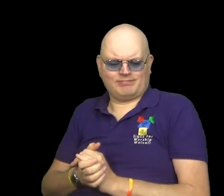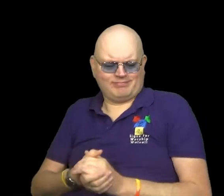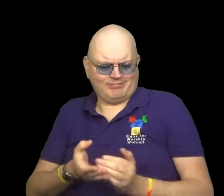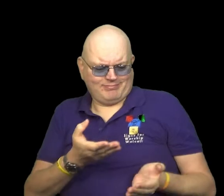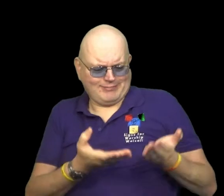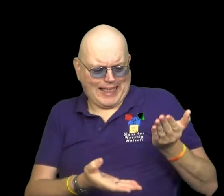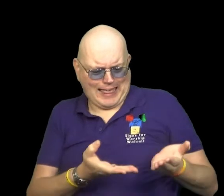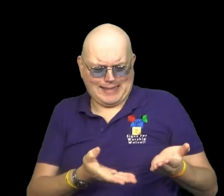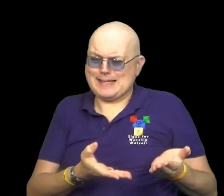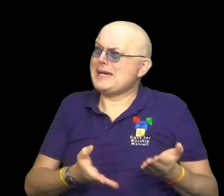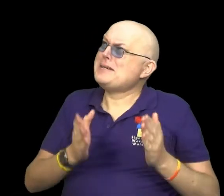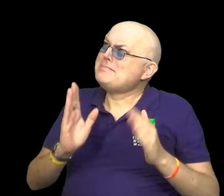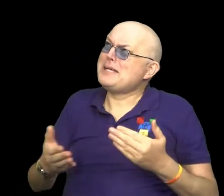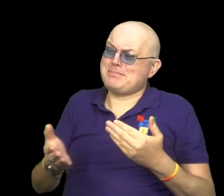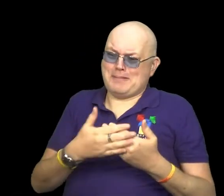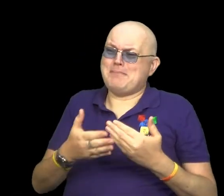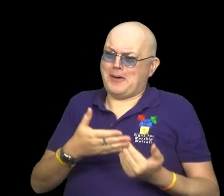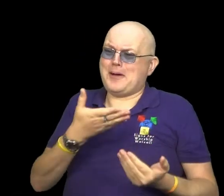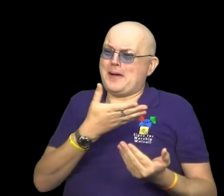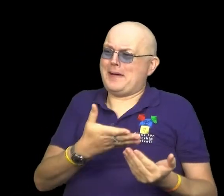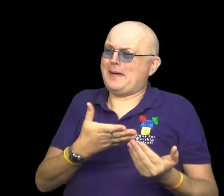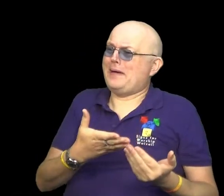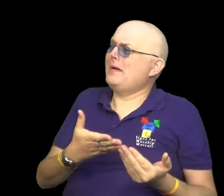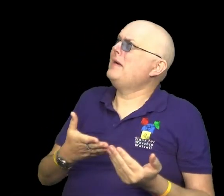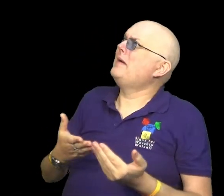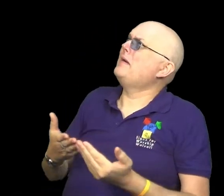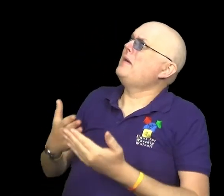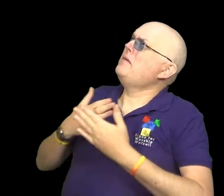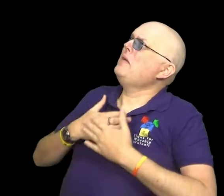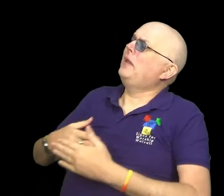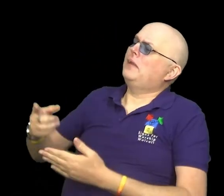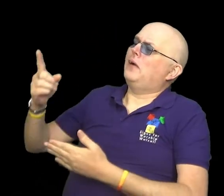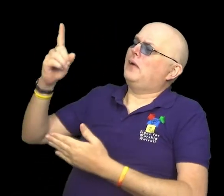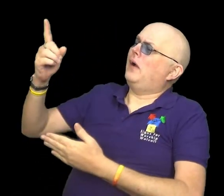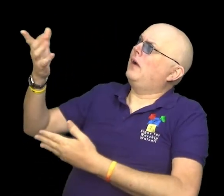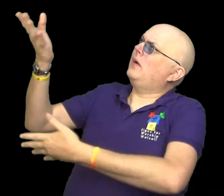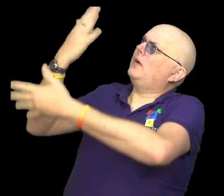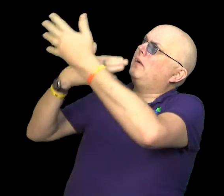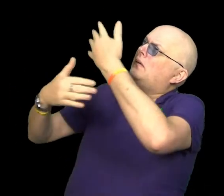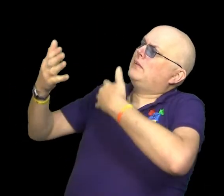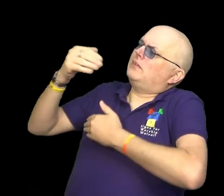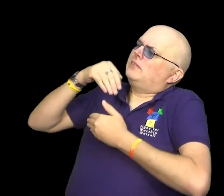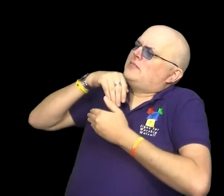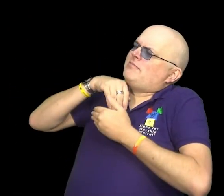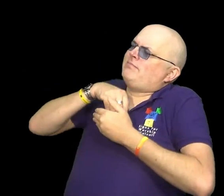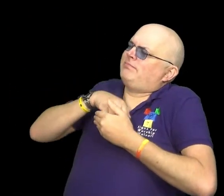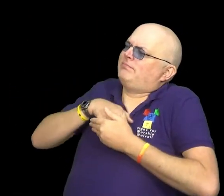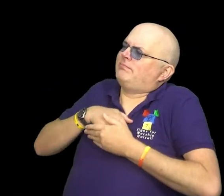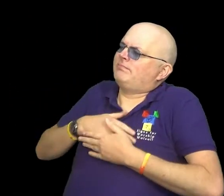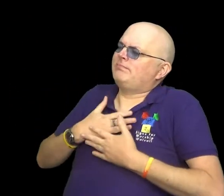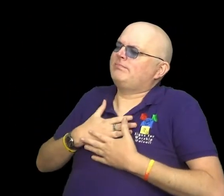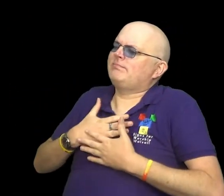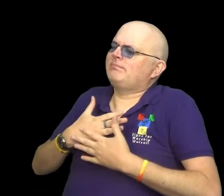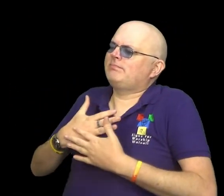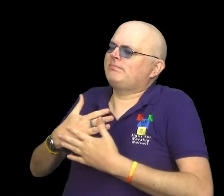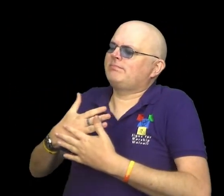There must be more than this, O breath of God, come